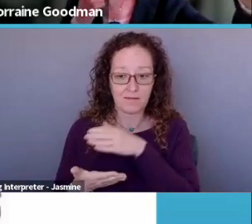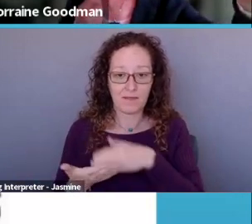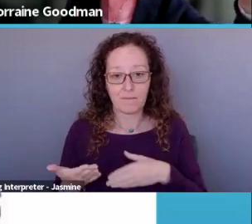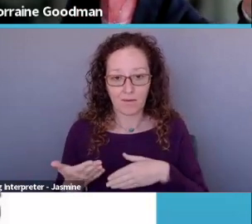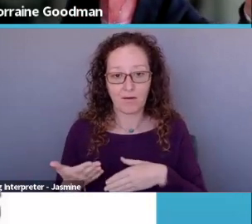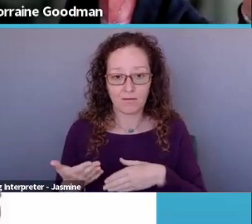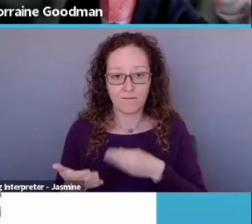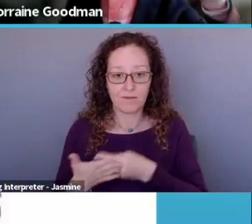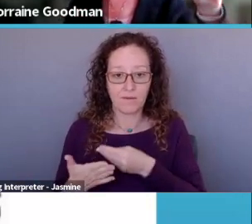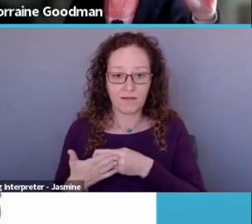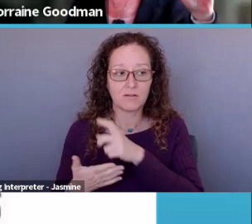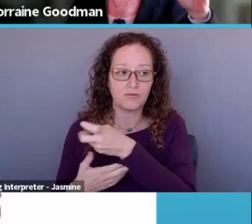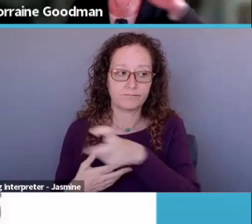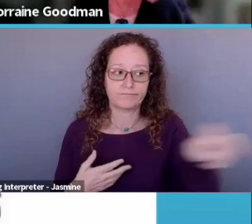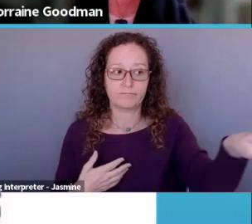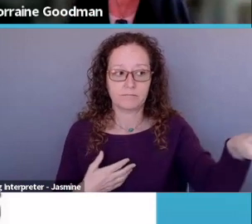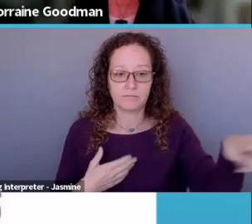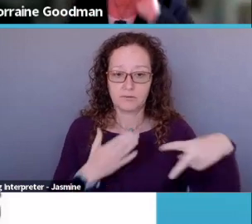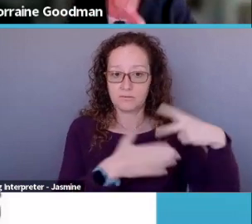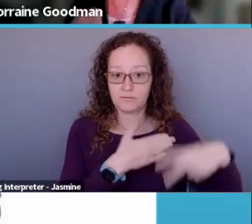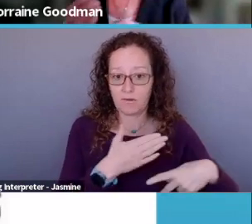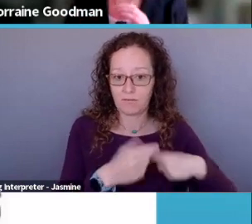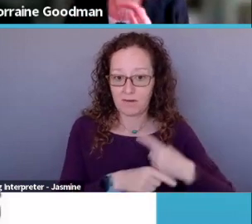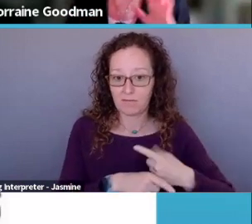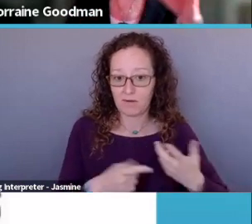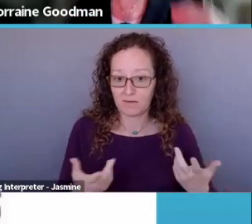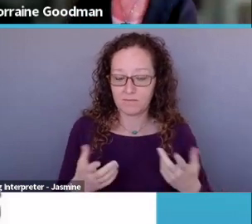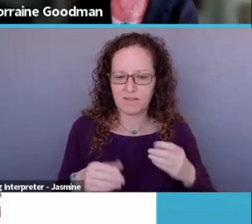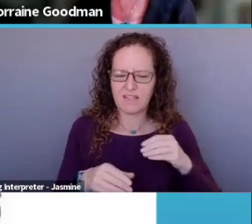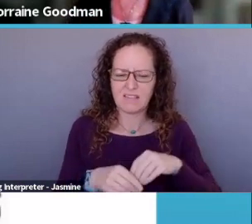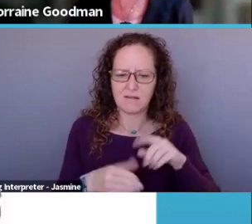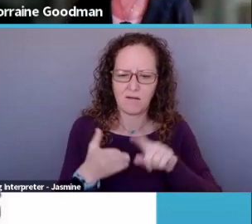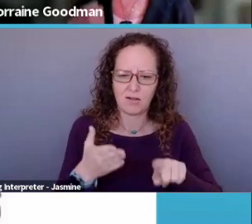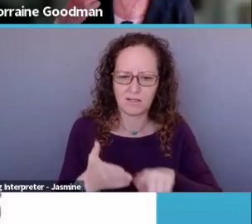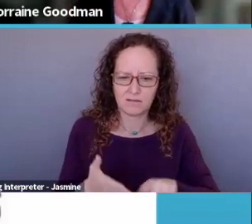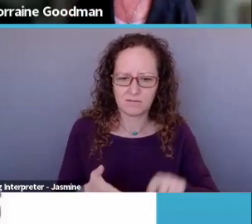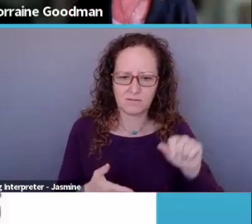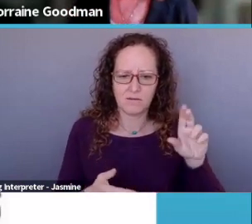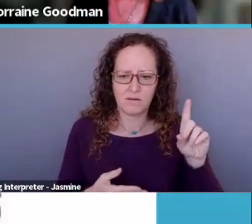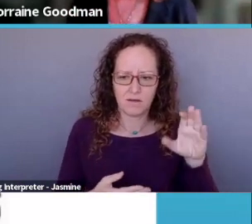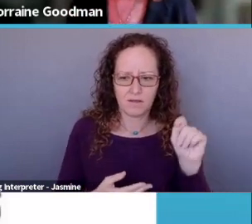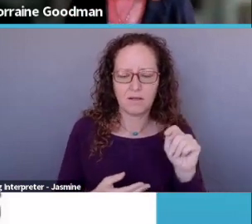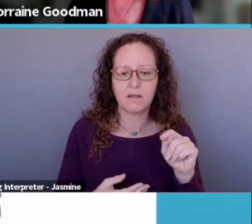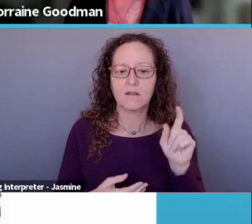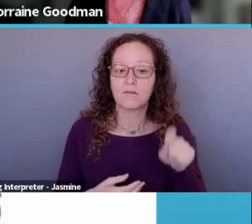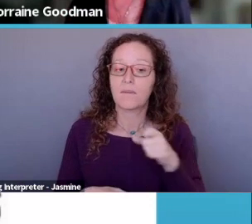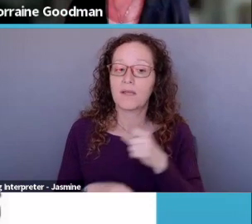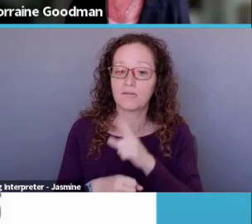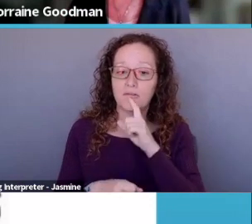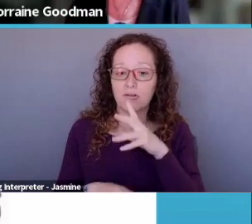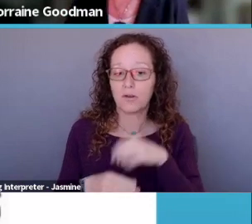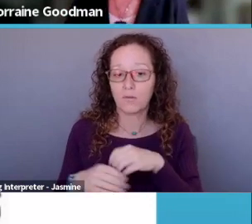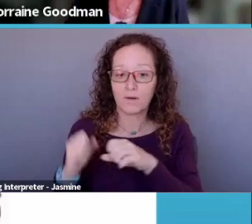audit, right? Um, so make sure that you include marketing time, the executive director's time